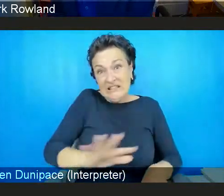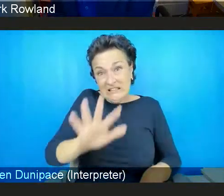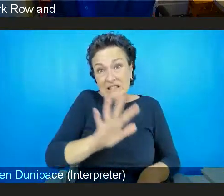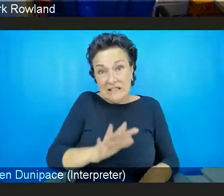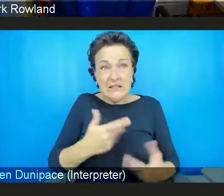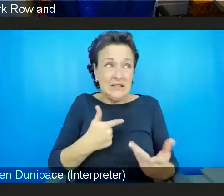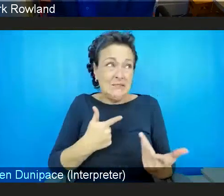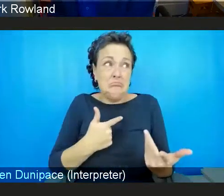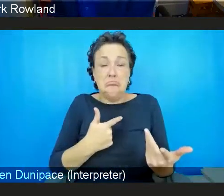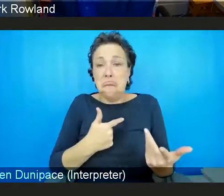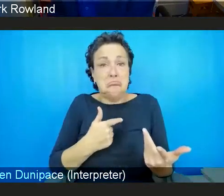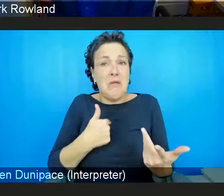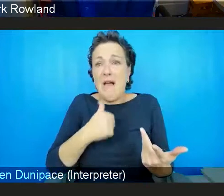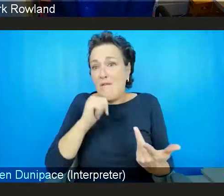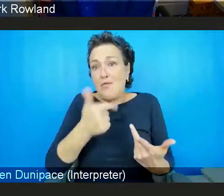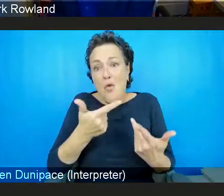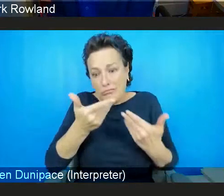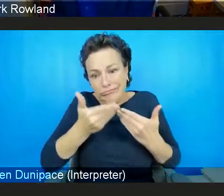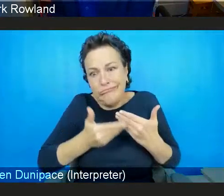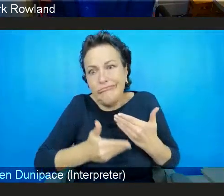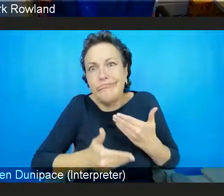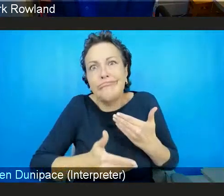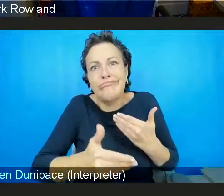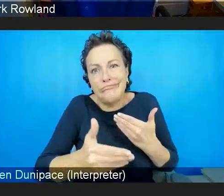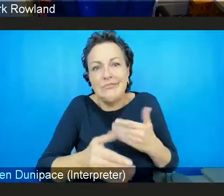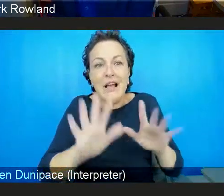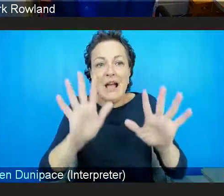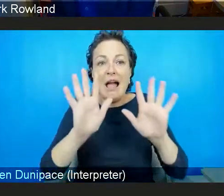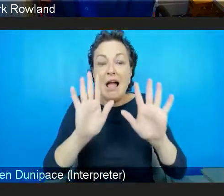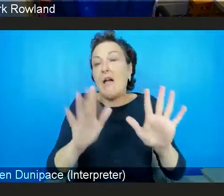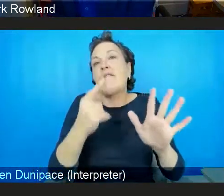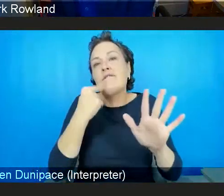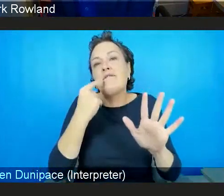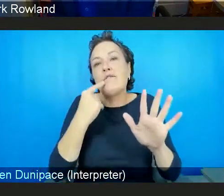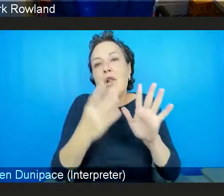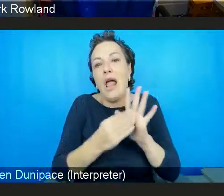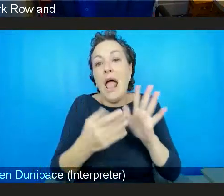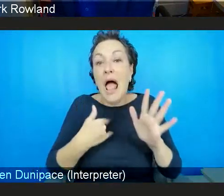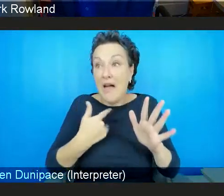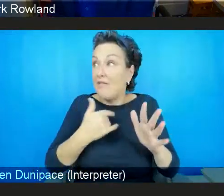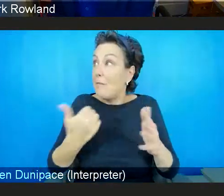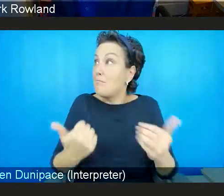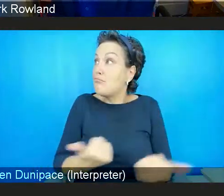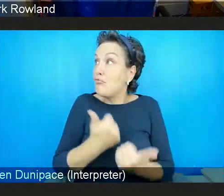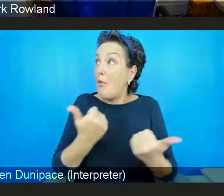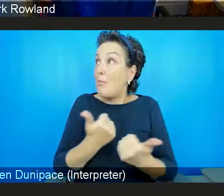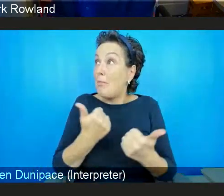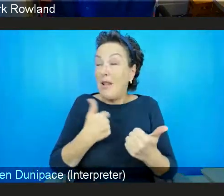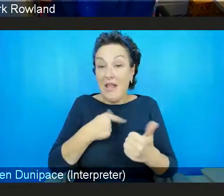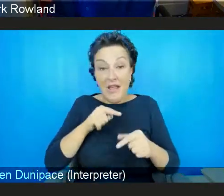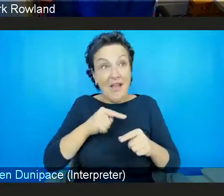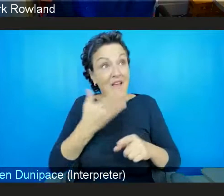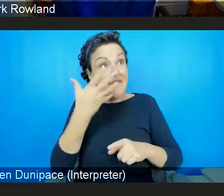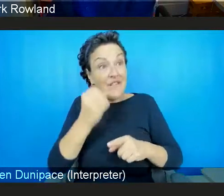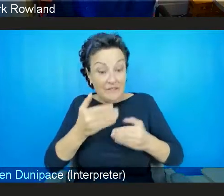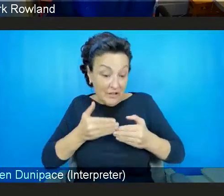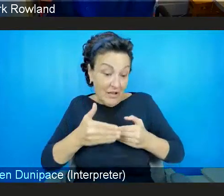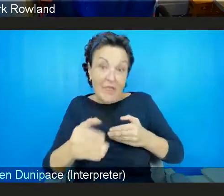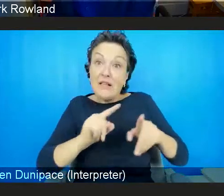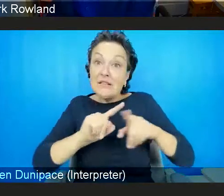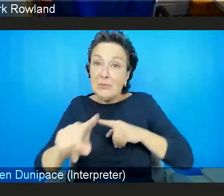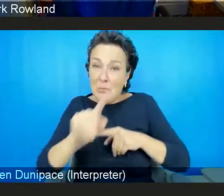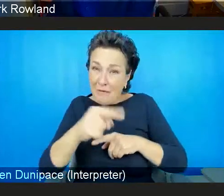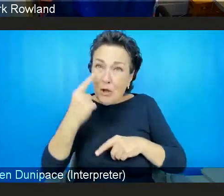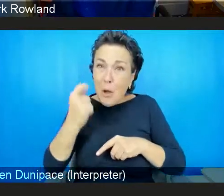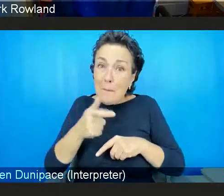haven't got I've had the most probably of the life I'm going to get. But if you're a young person and you're looking